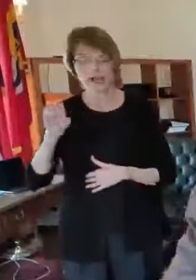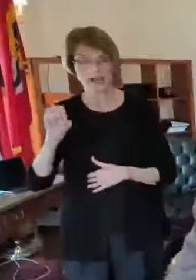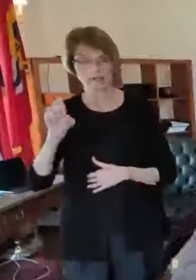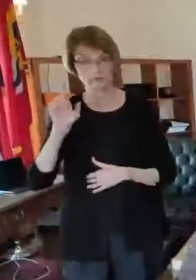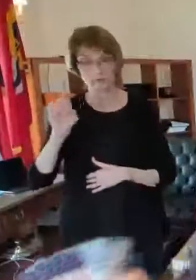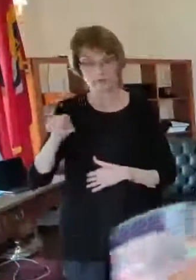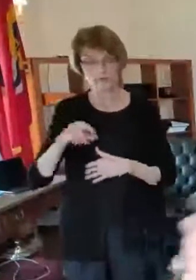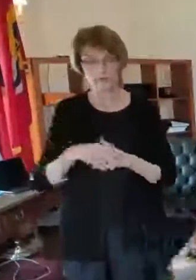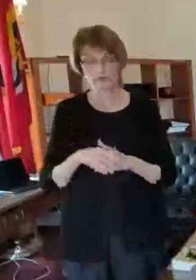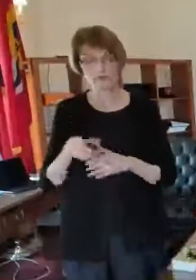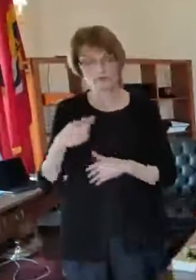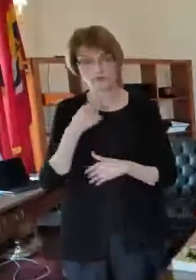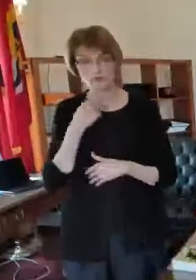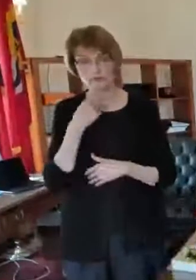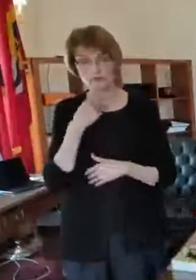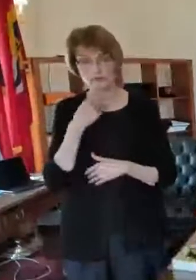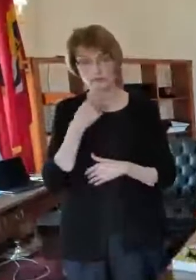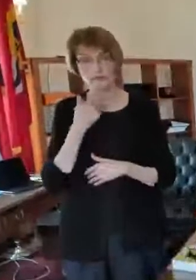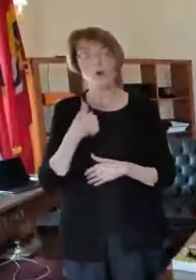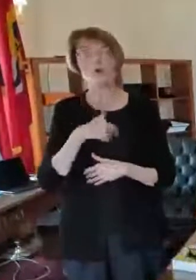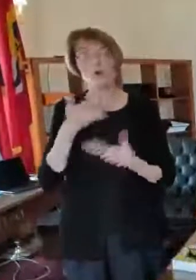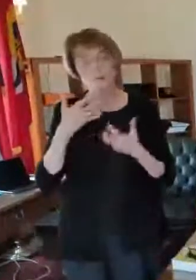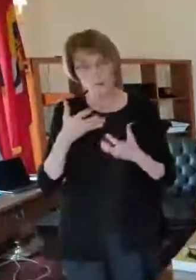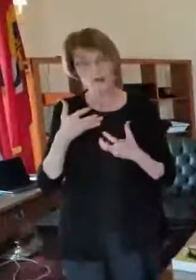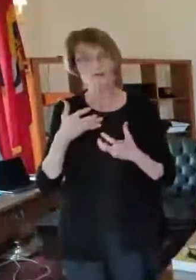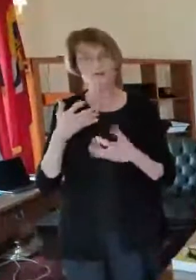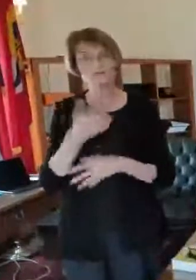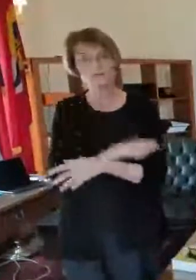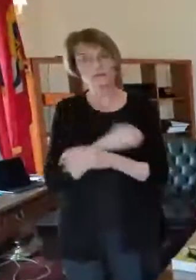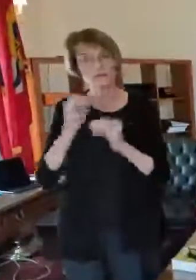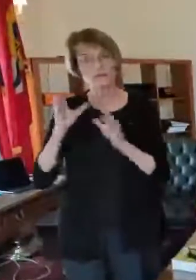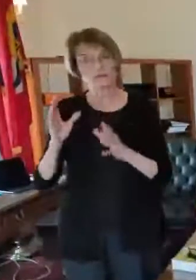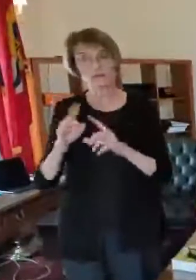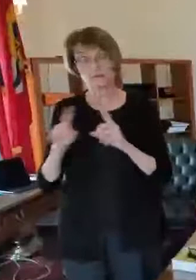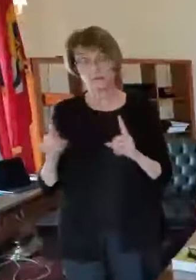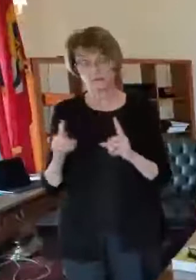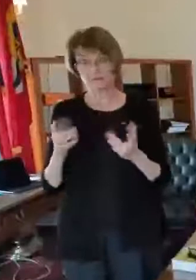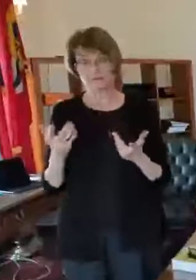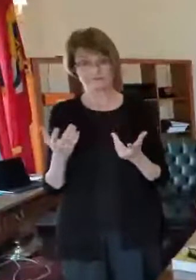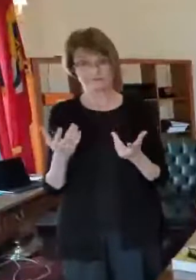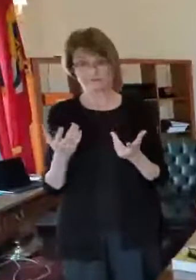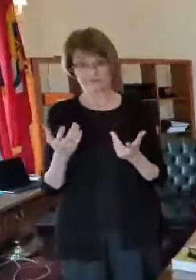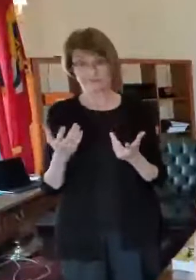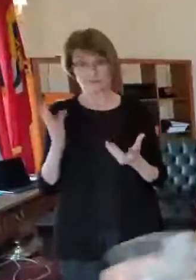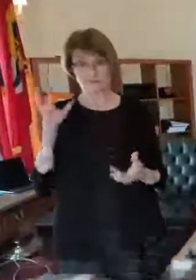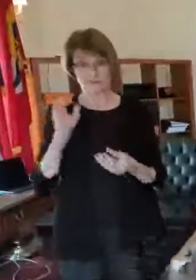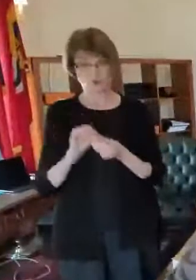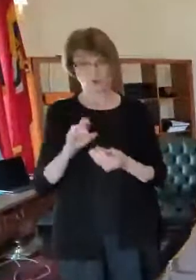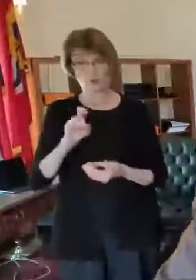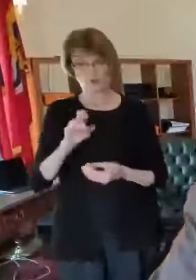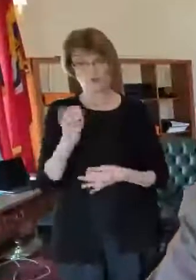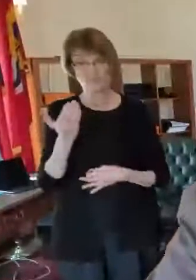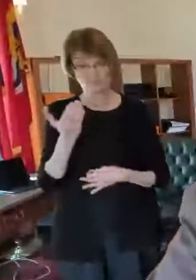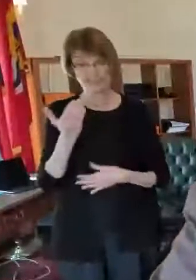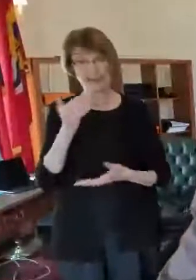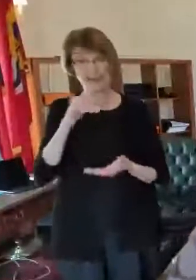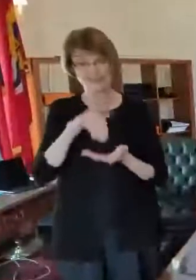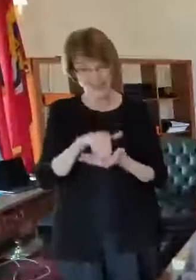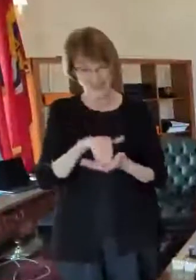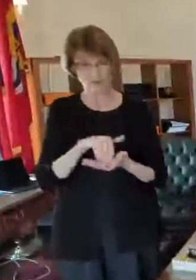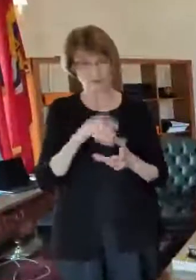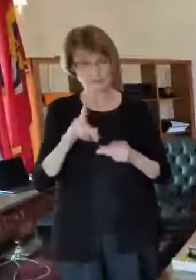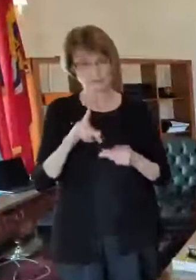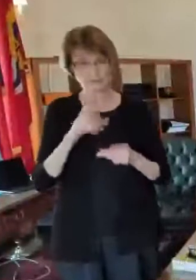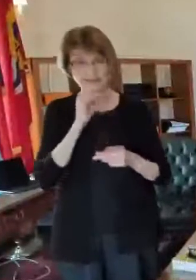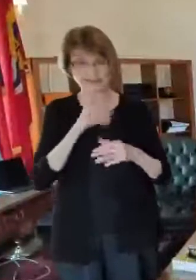mention that we do want to vaccinate teachers but that there are 115 000 individuals who are 65 and up or have an underlying health